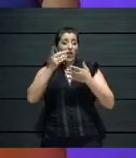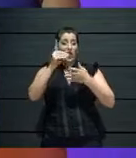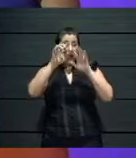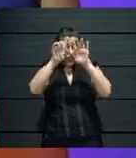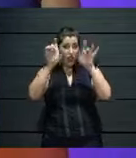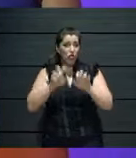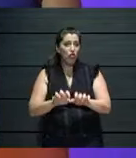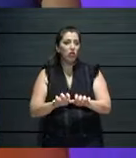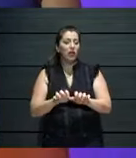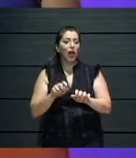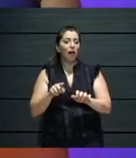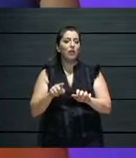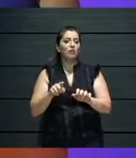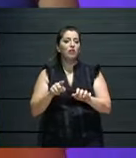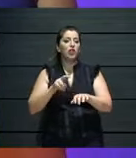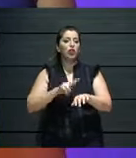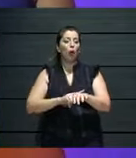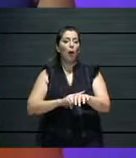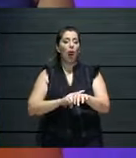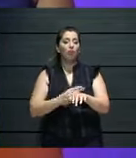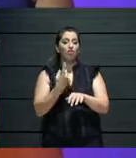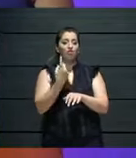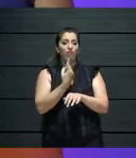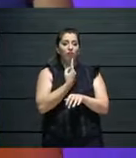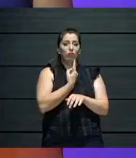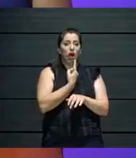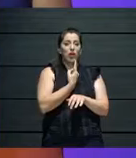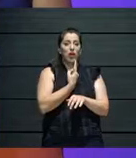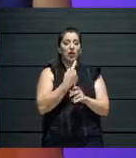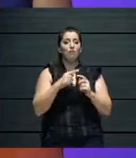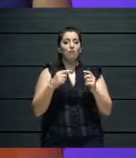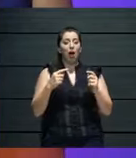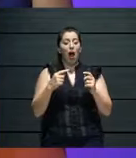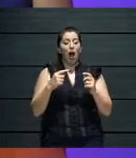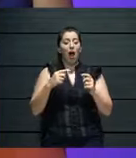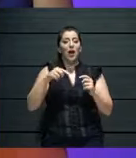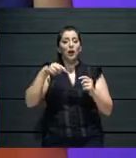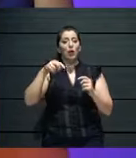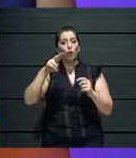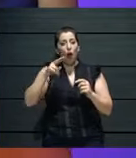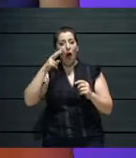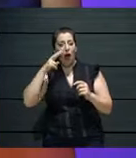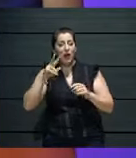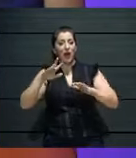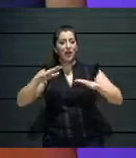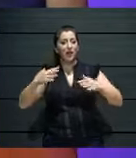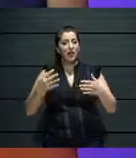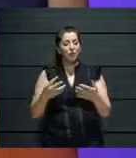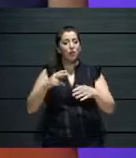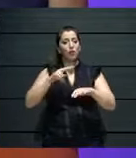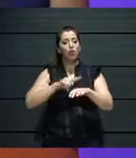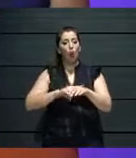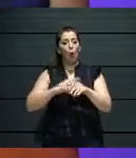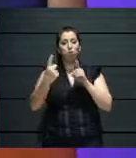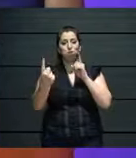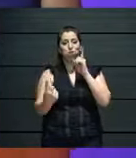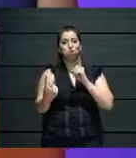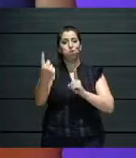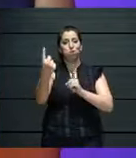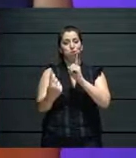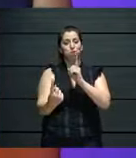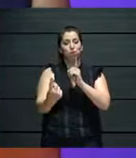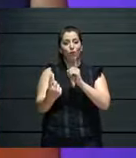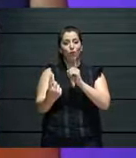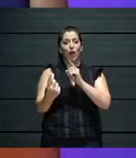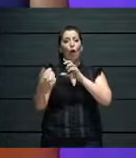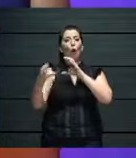keep this an active conversation as possible between both creator and receiver, in this case, the audience. Um, we spoke about the need to invest in